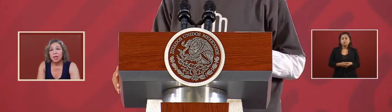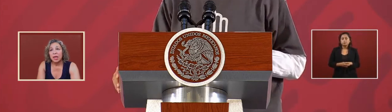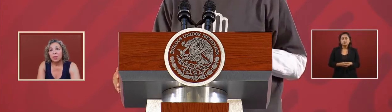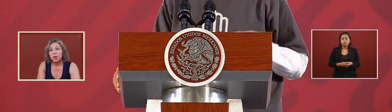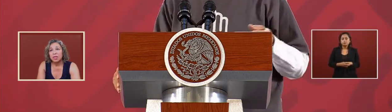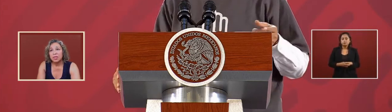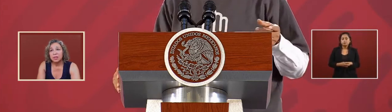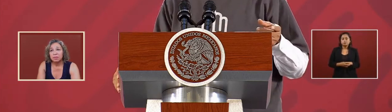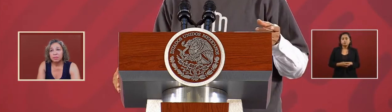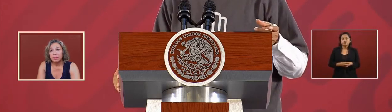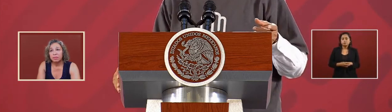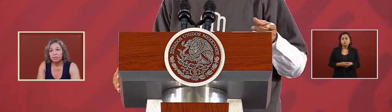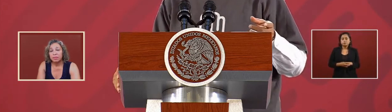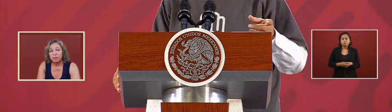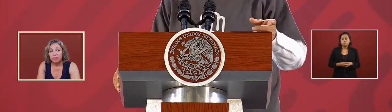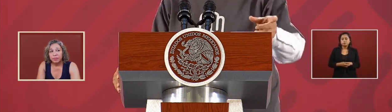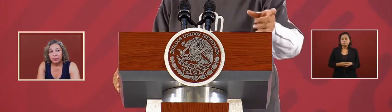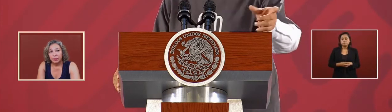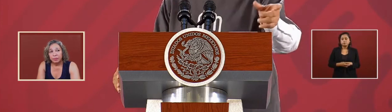it was